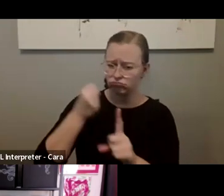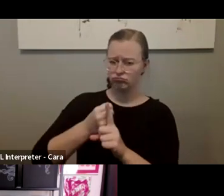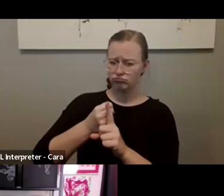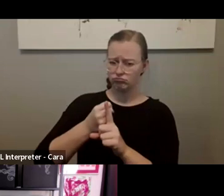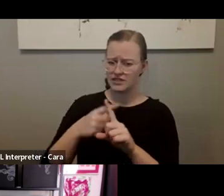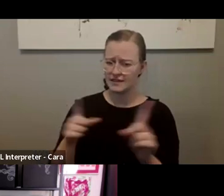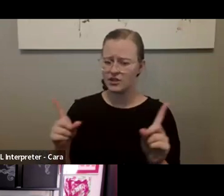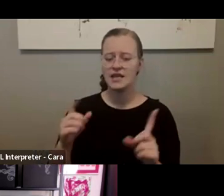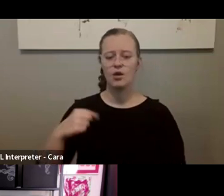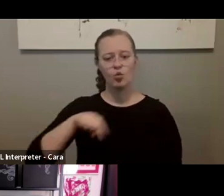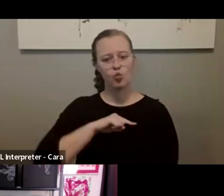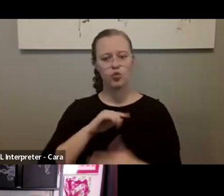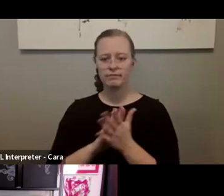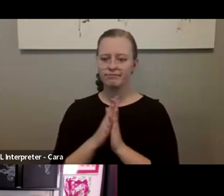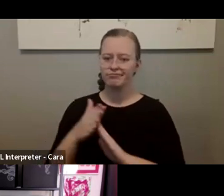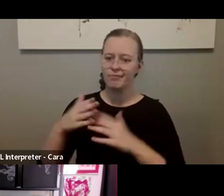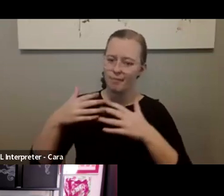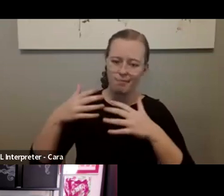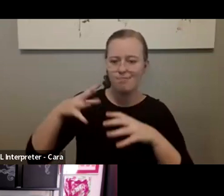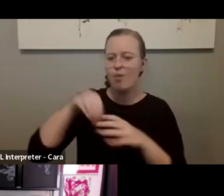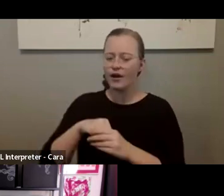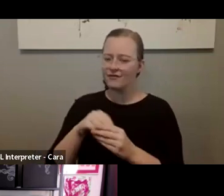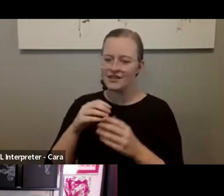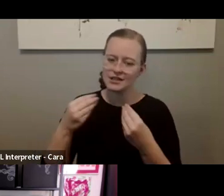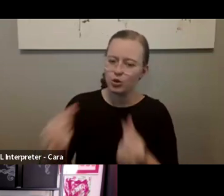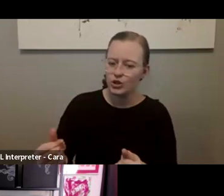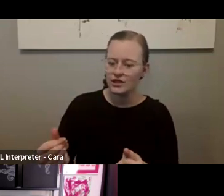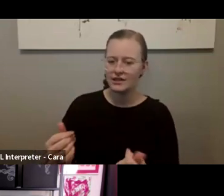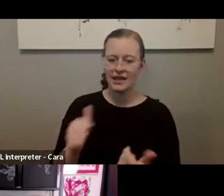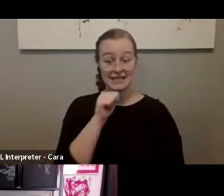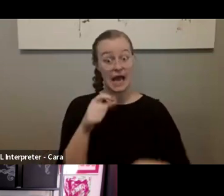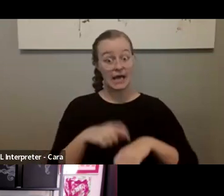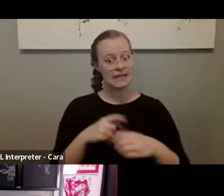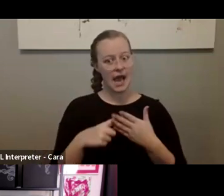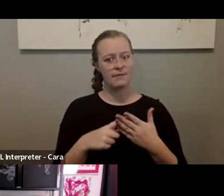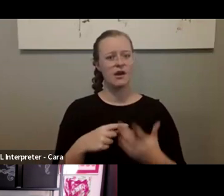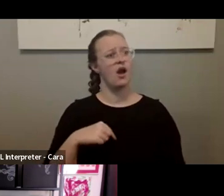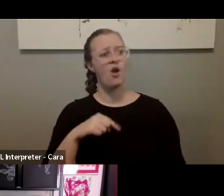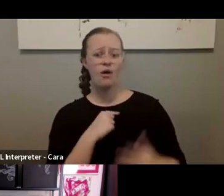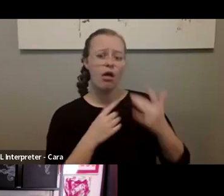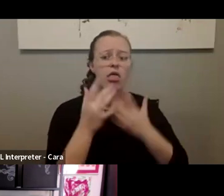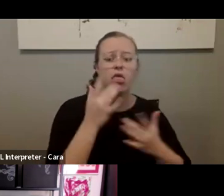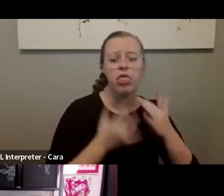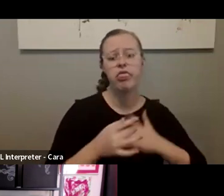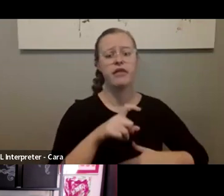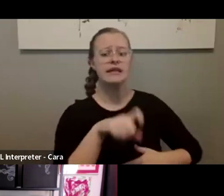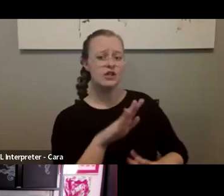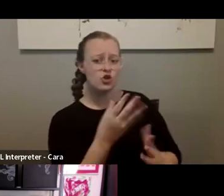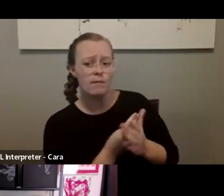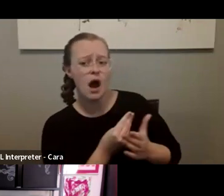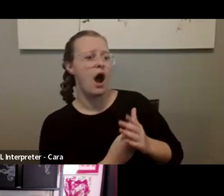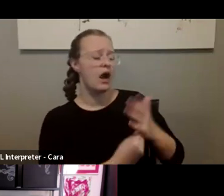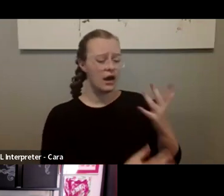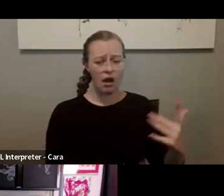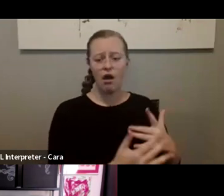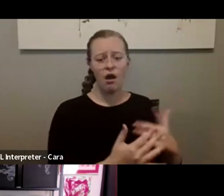are part of the solution. It is not the time to talk about, you know, we're suffering, we need your money, we are,